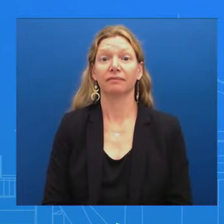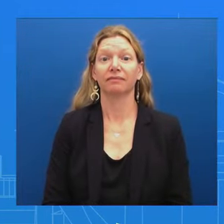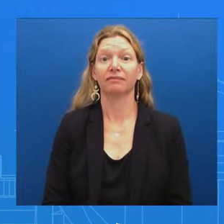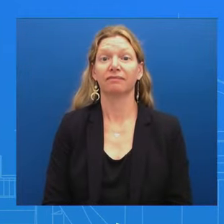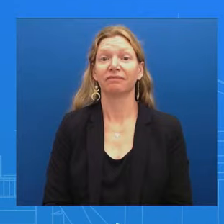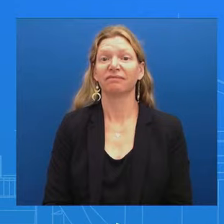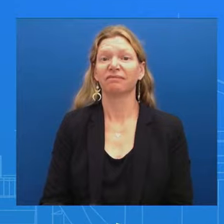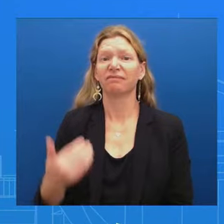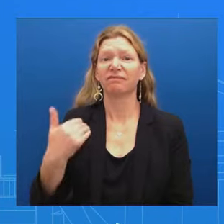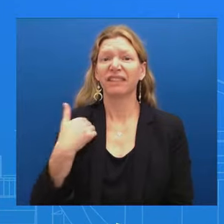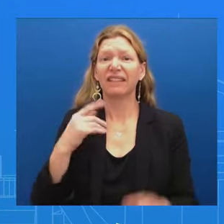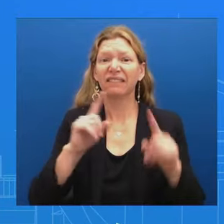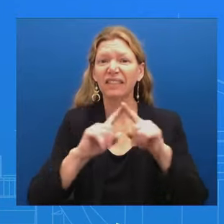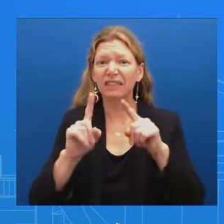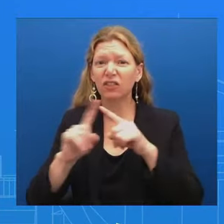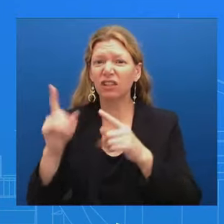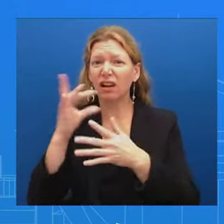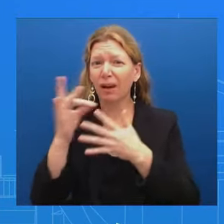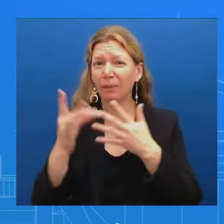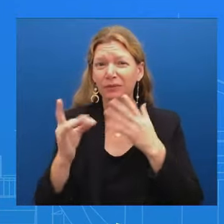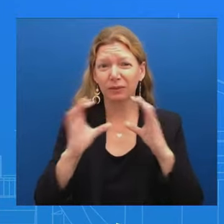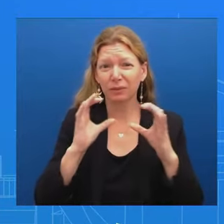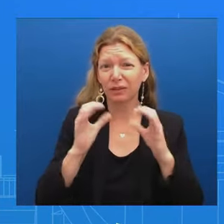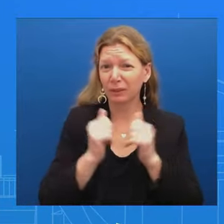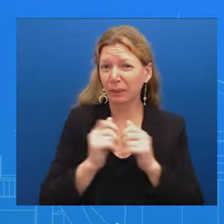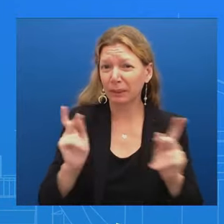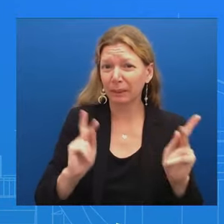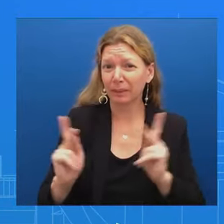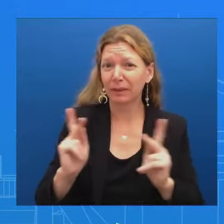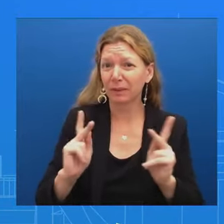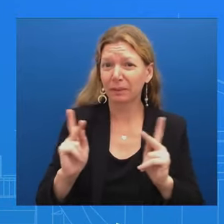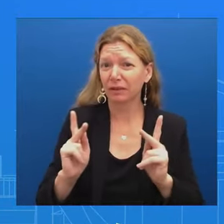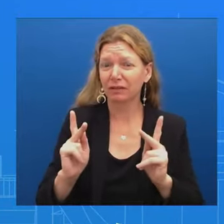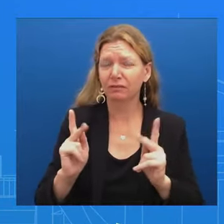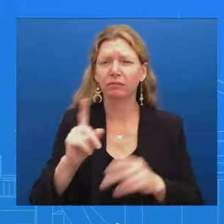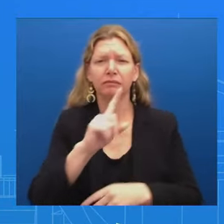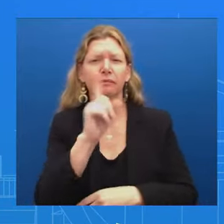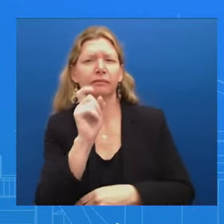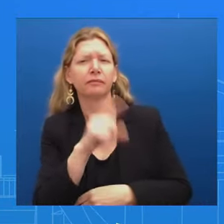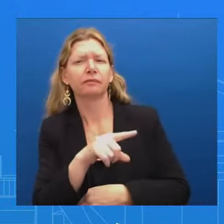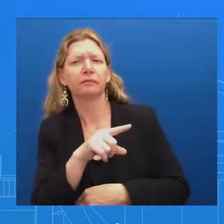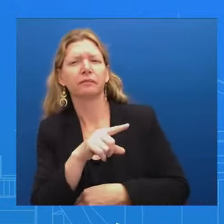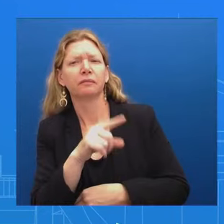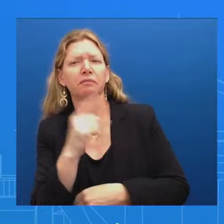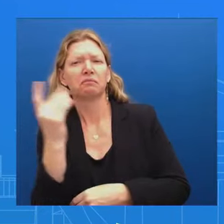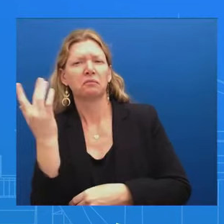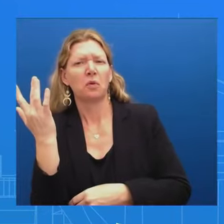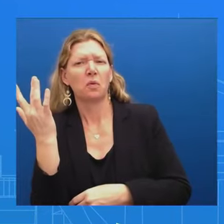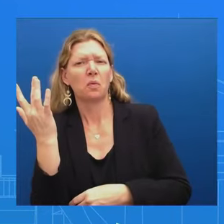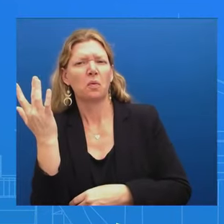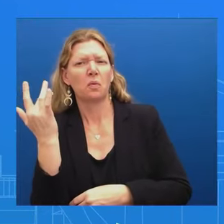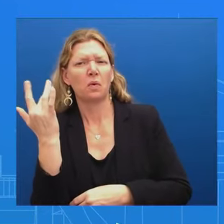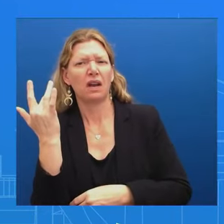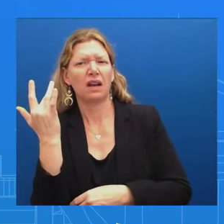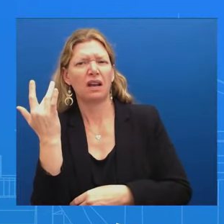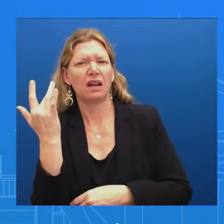important too But why is it more effective to forgo a Super Bowl interview instead? We've talked about this We've talked about this We believe that